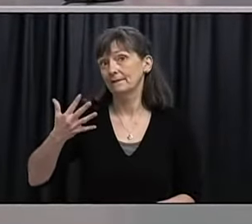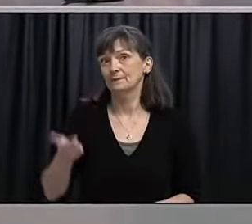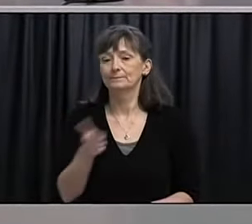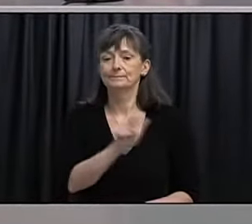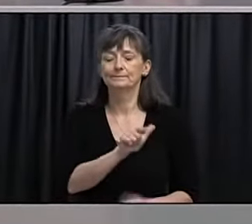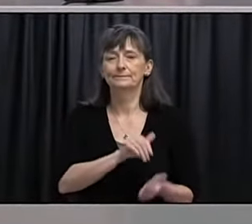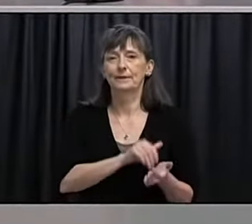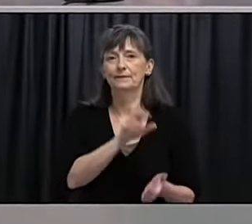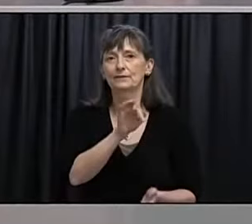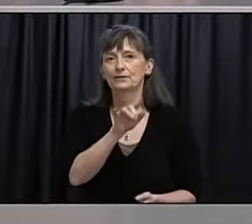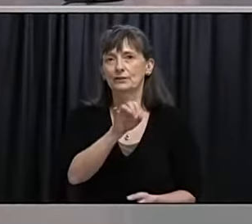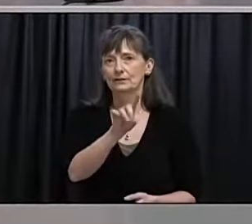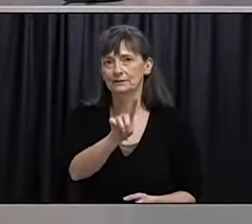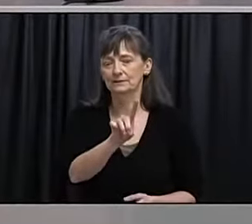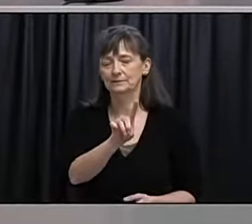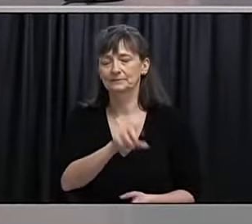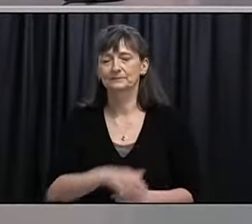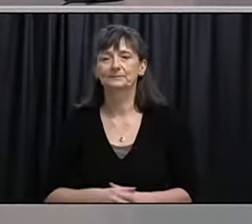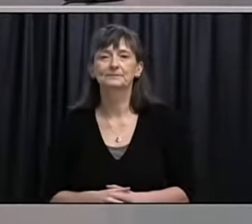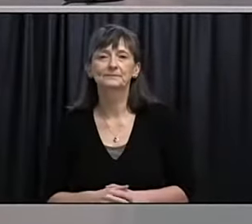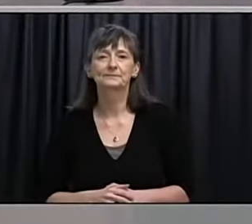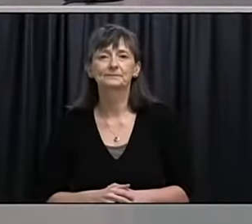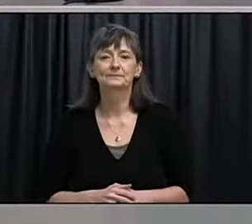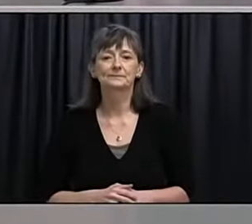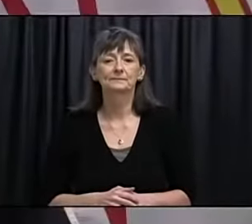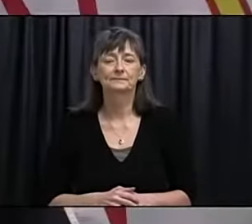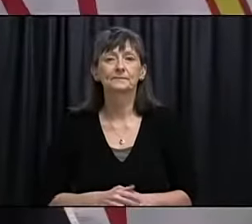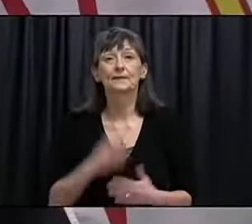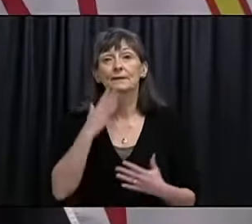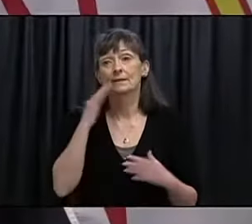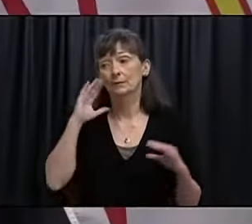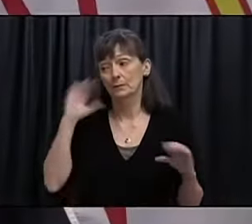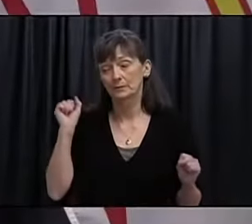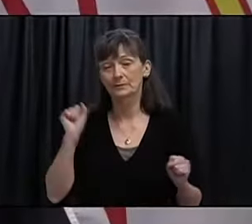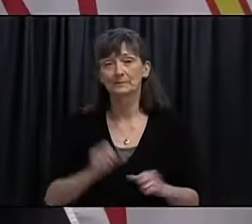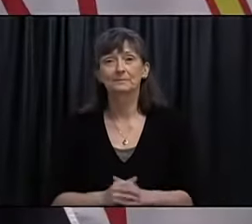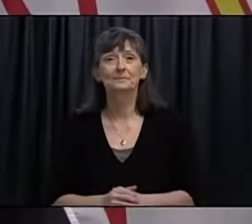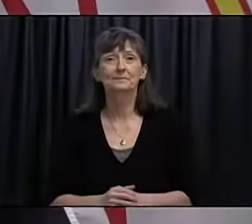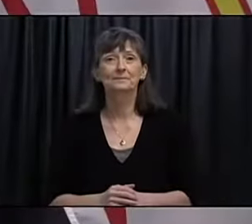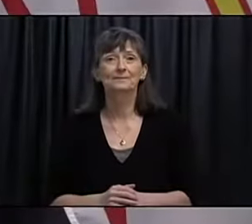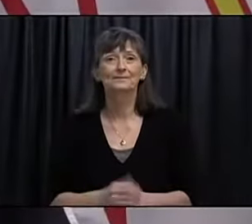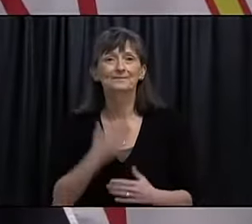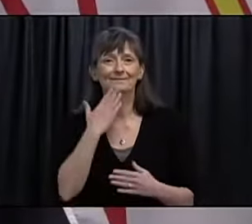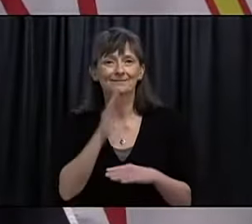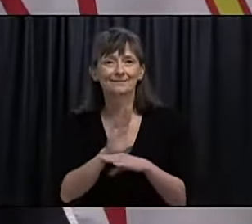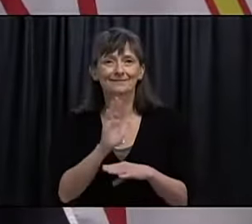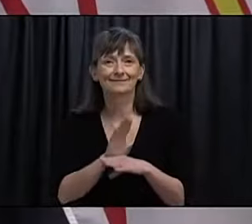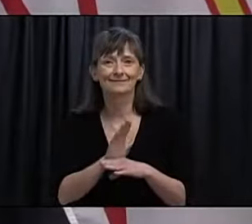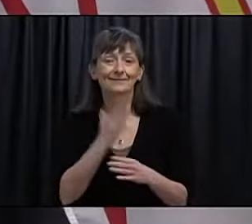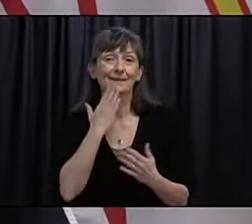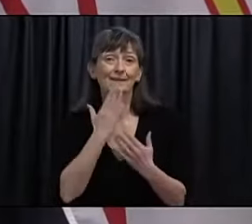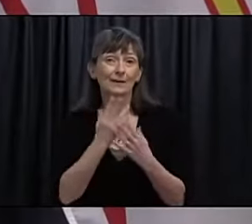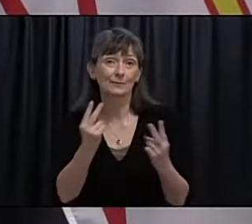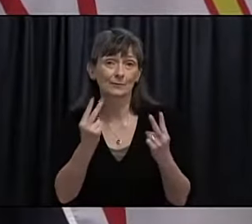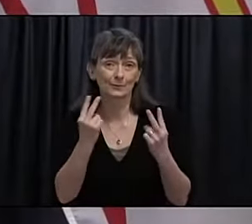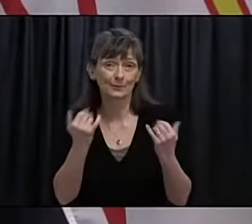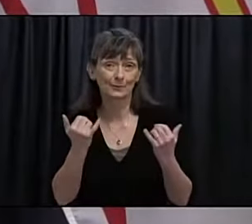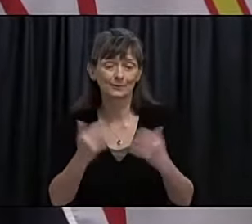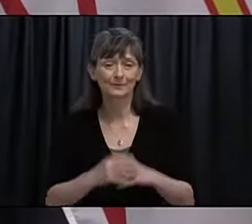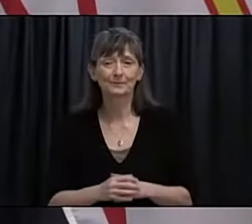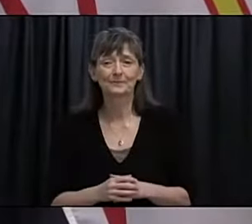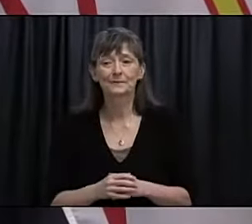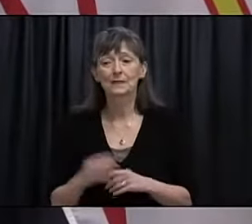turn things over to Dr. Fitzgerald for a quick update. Thank you Premier. Good afternoon everyone thanks for joining us today.